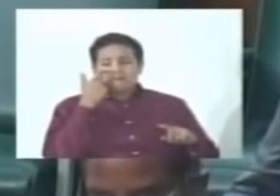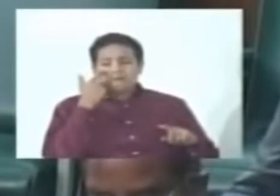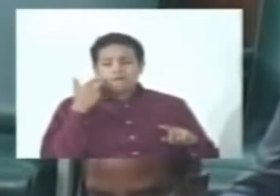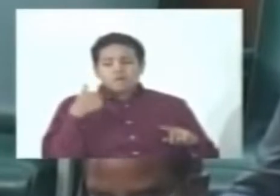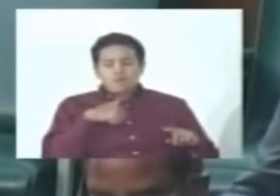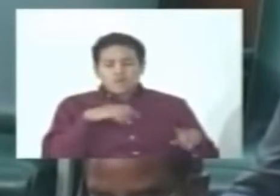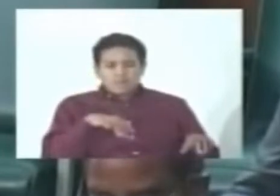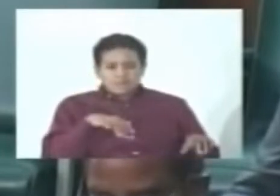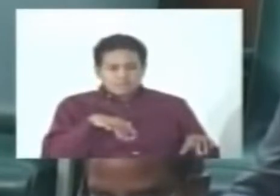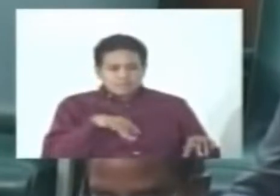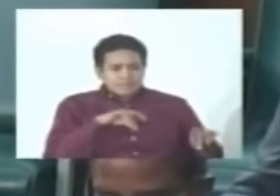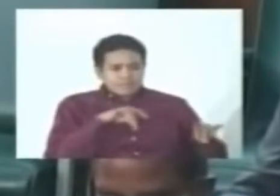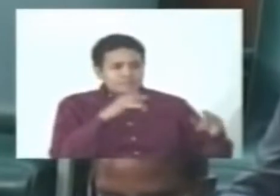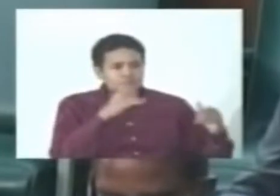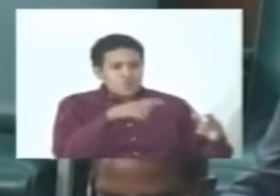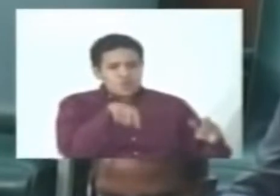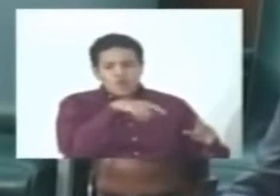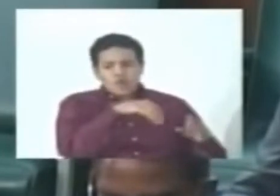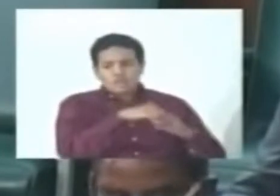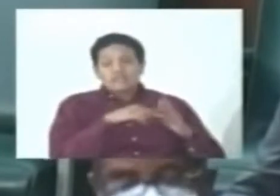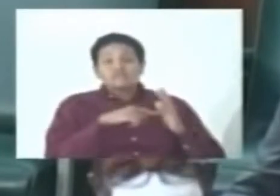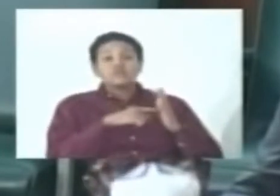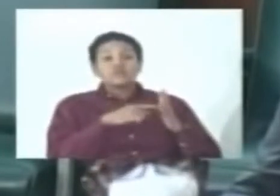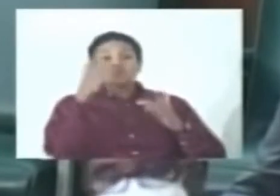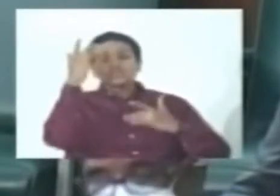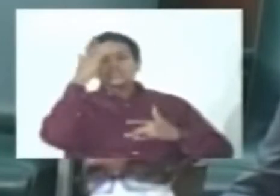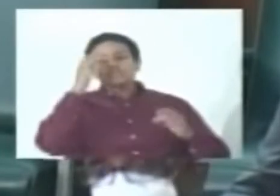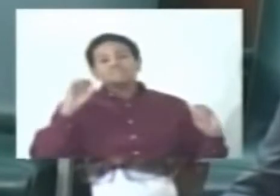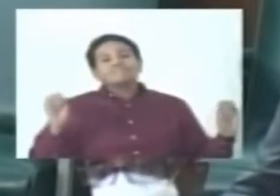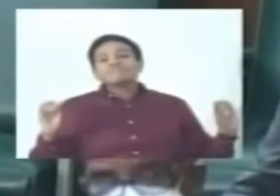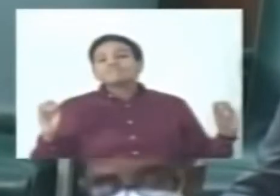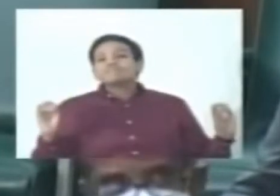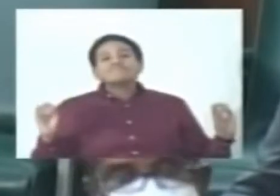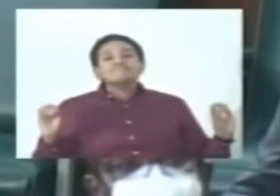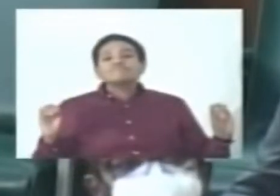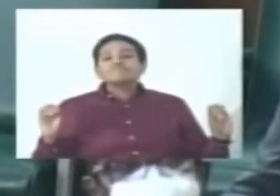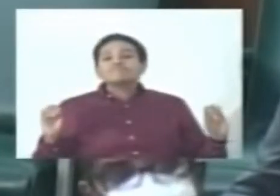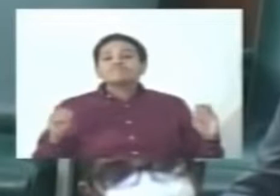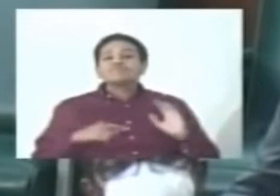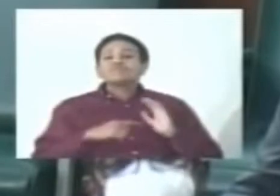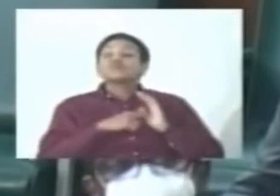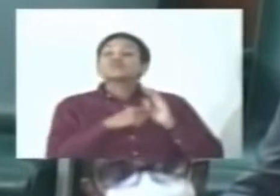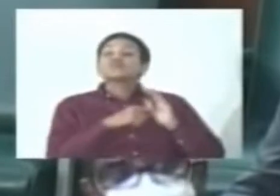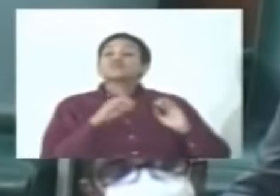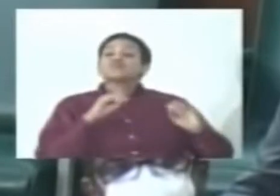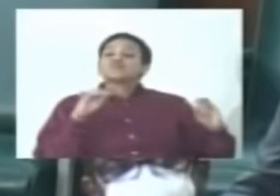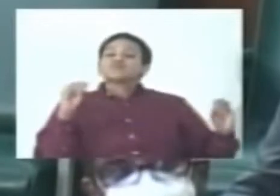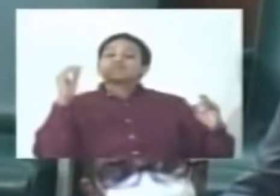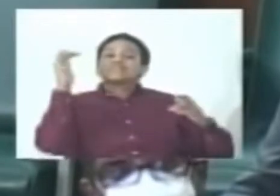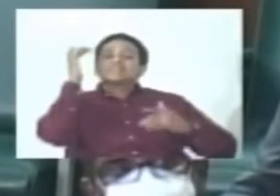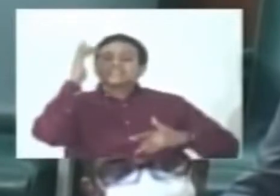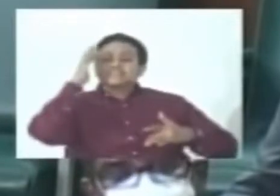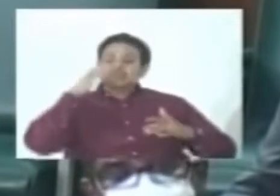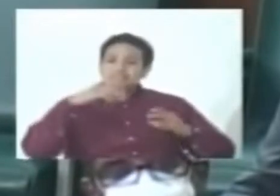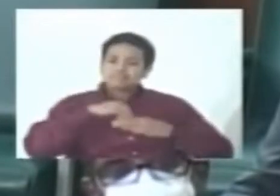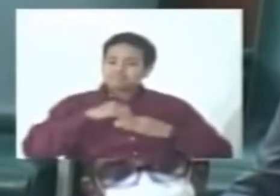up now are asymptomatic. So they are not showing any signs of illness.